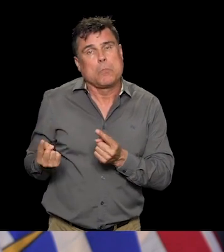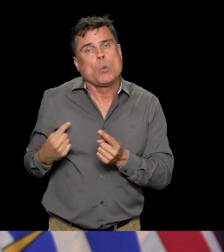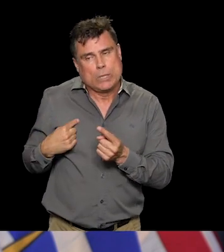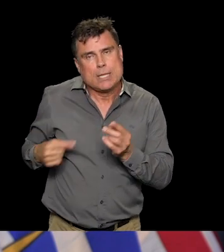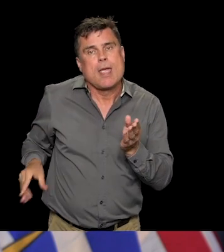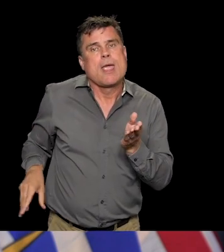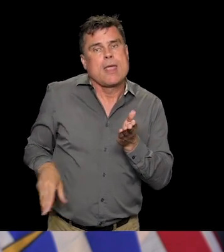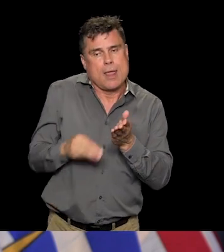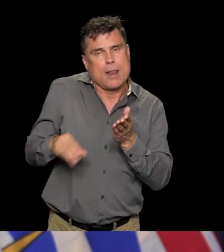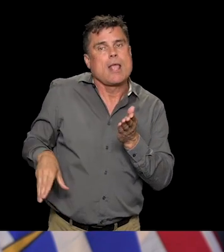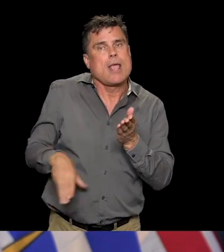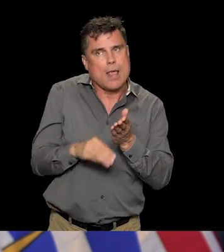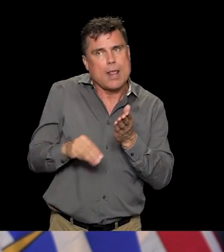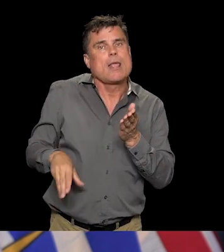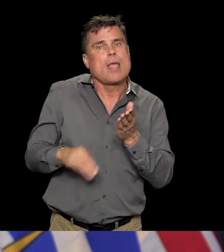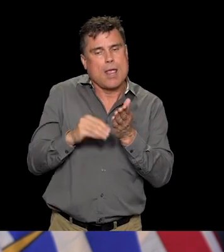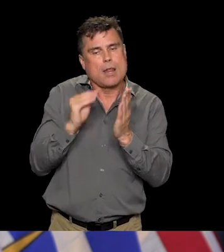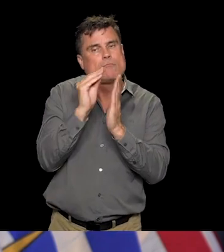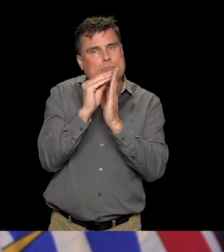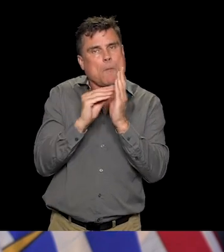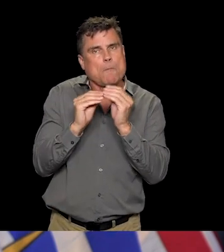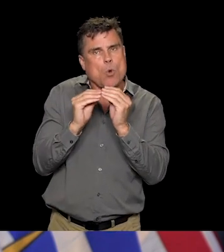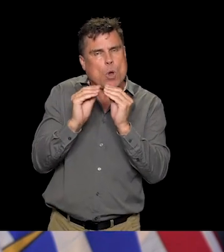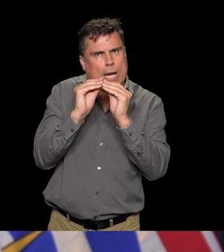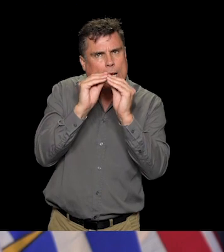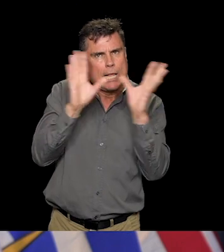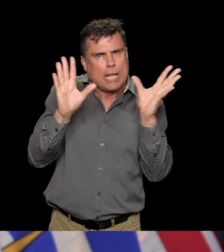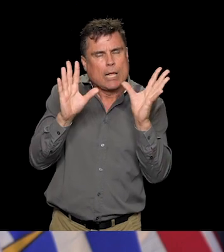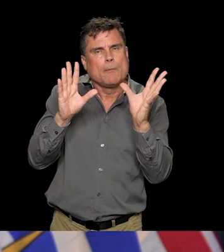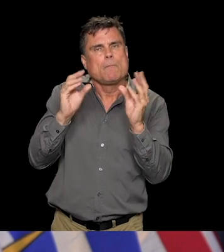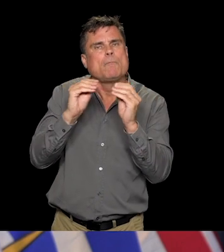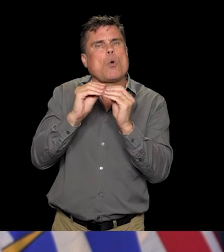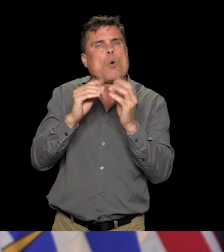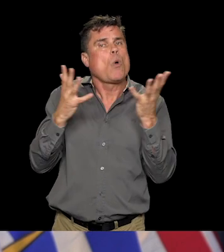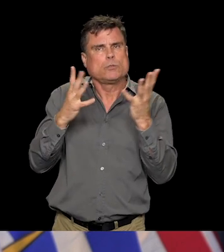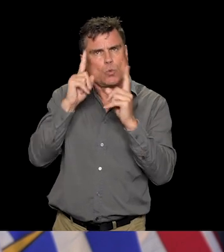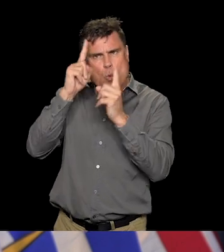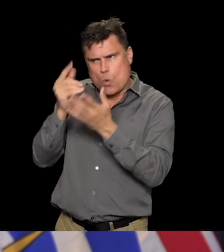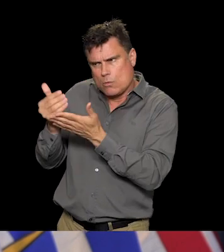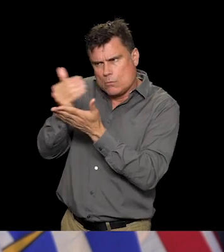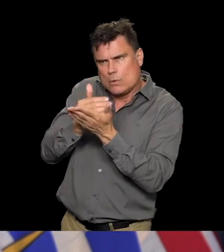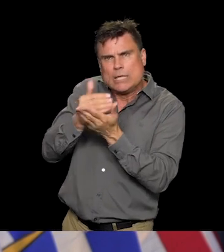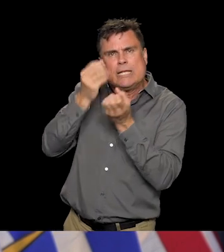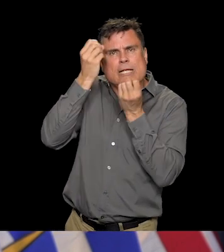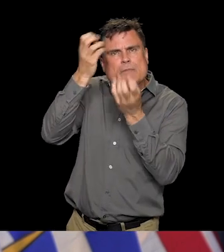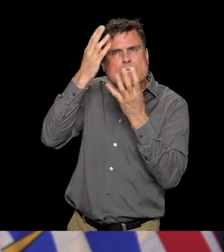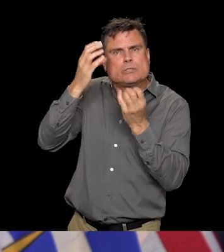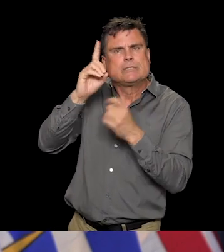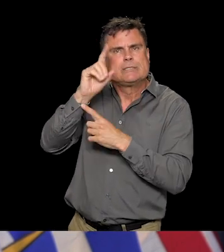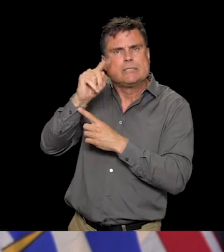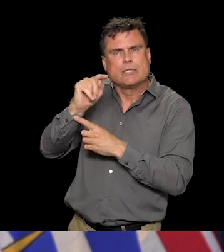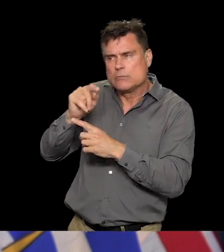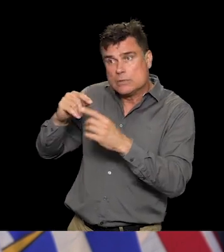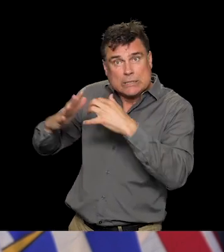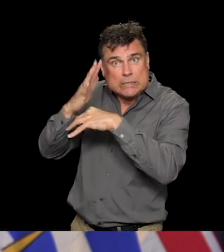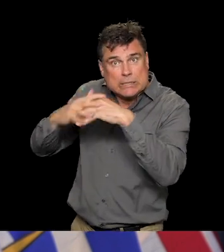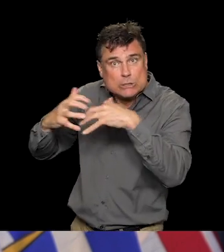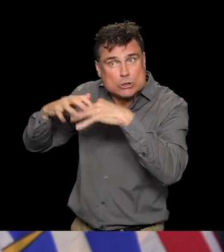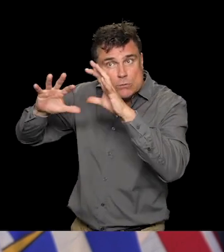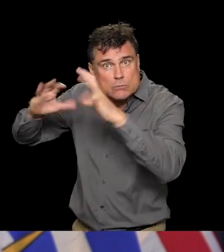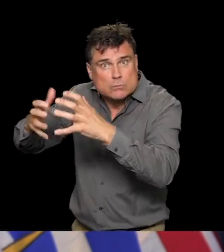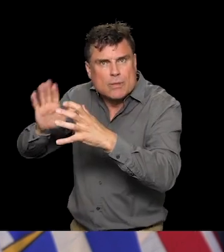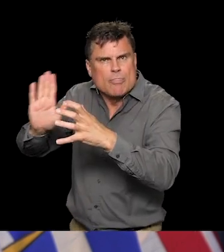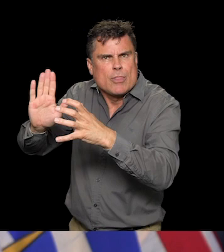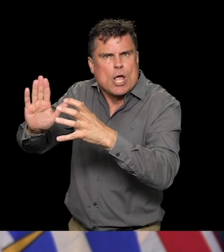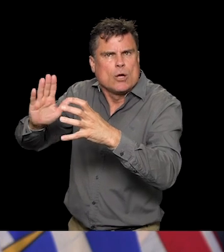continue to do that in partnership with Métis Nation BC and the First Nations Health Authority and that has been really important in helping us understand